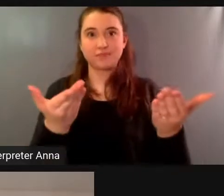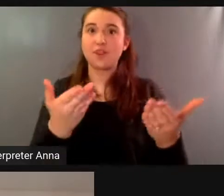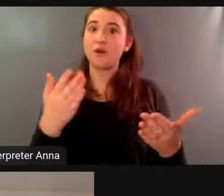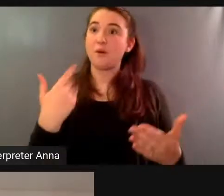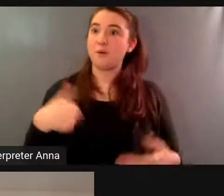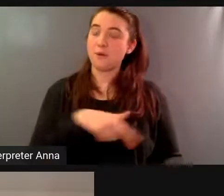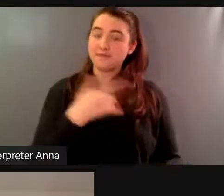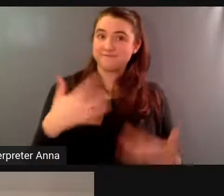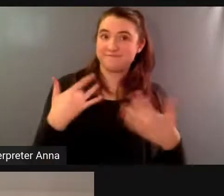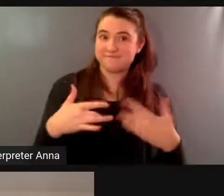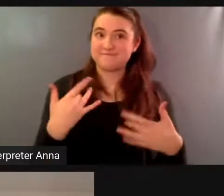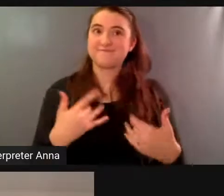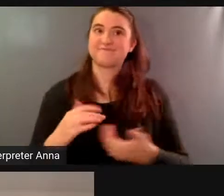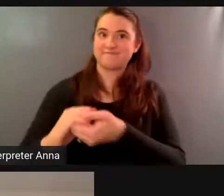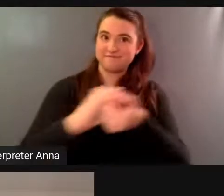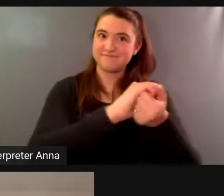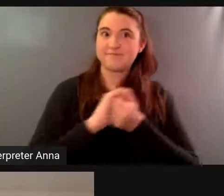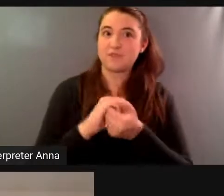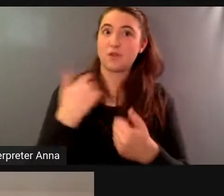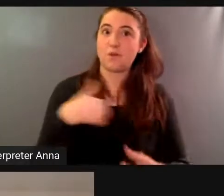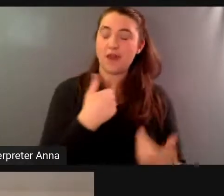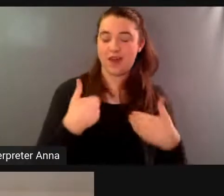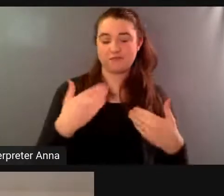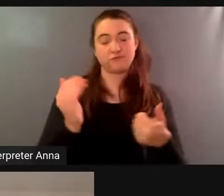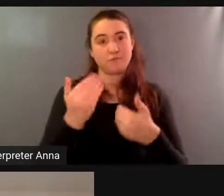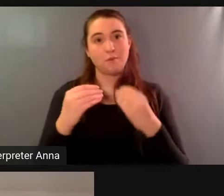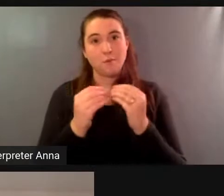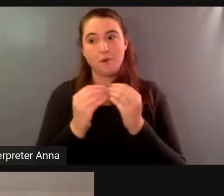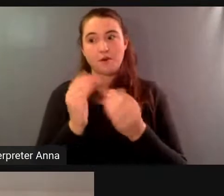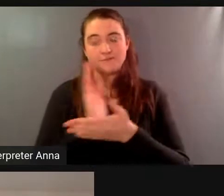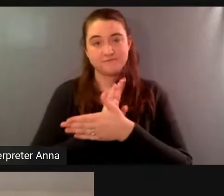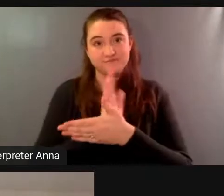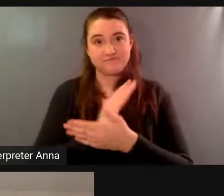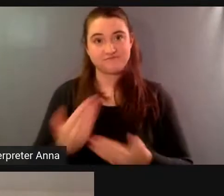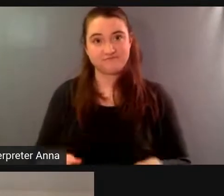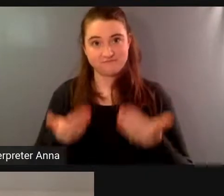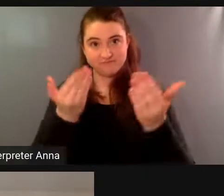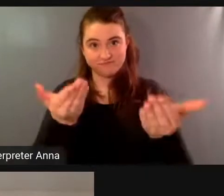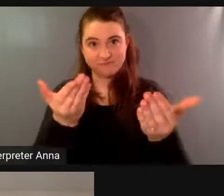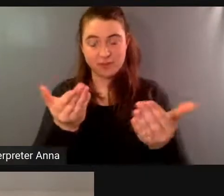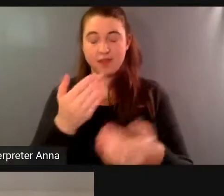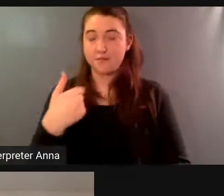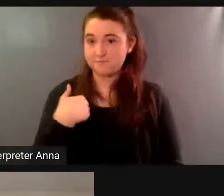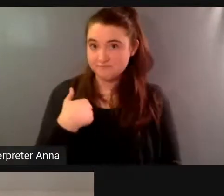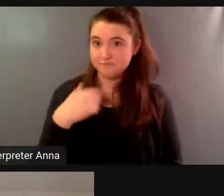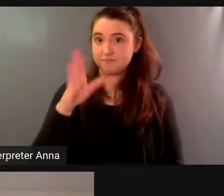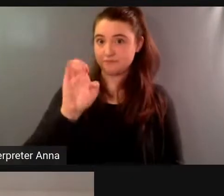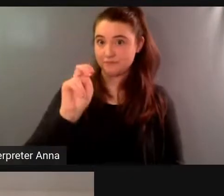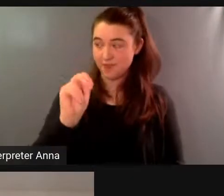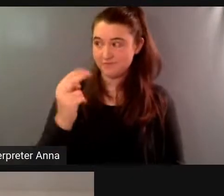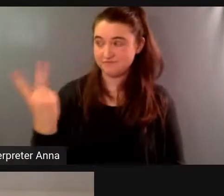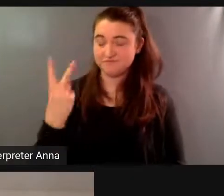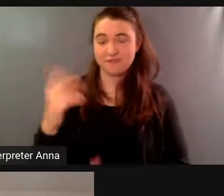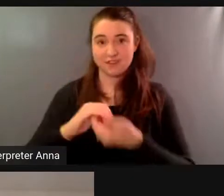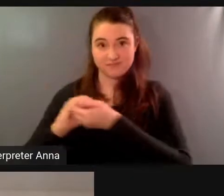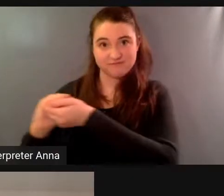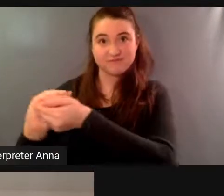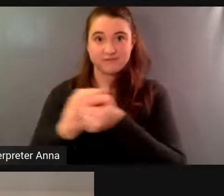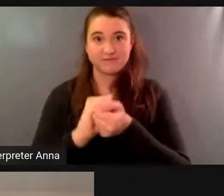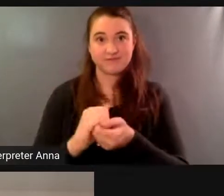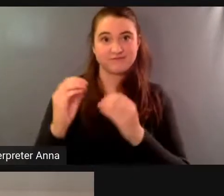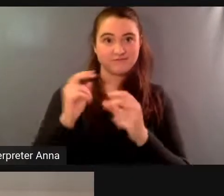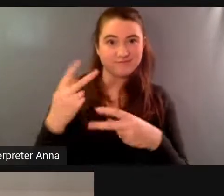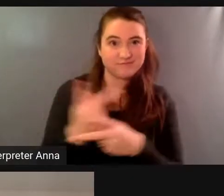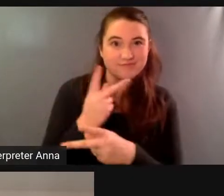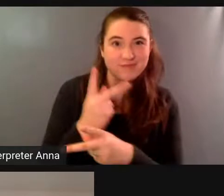have more films to come with camden and we ben and i are going to work on kind of the right timing for for each